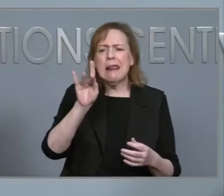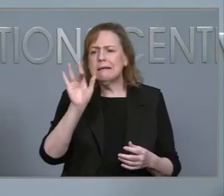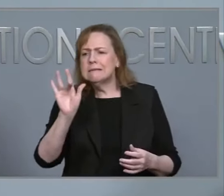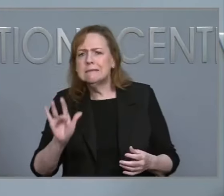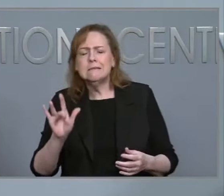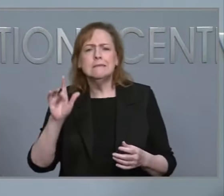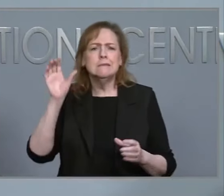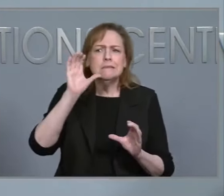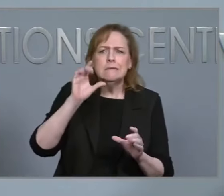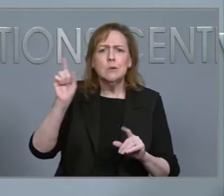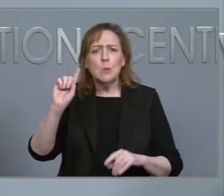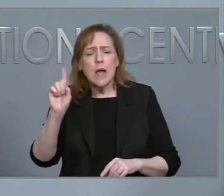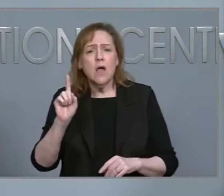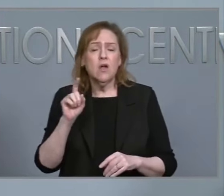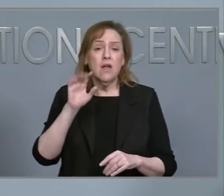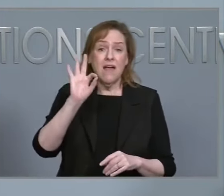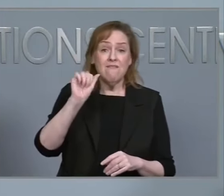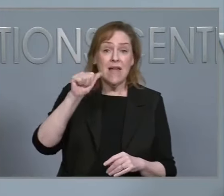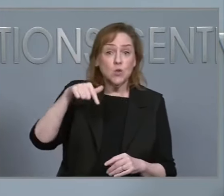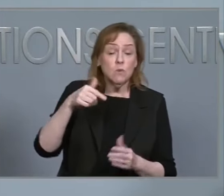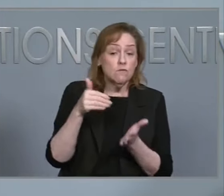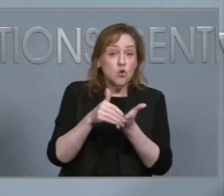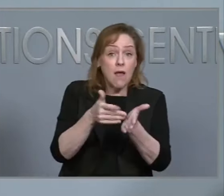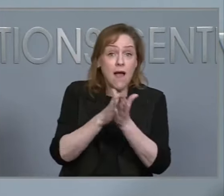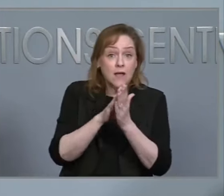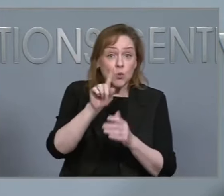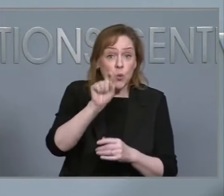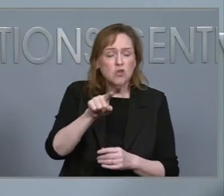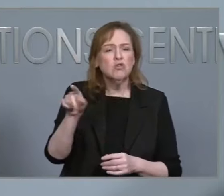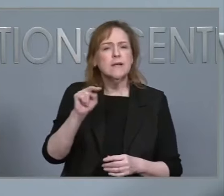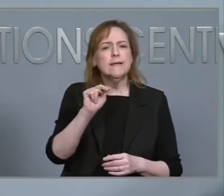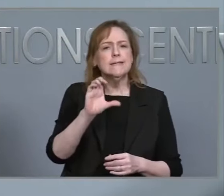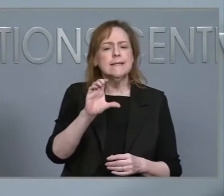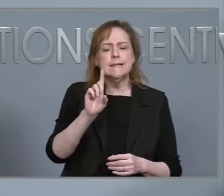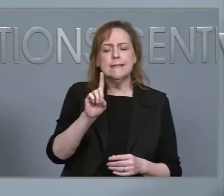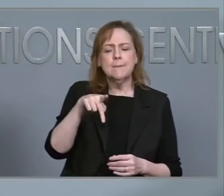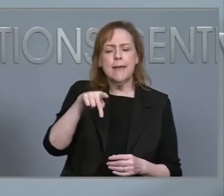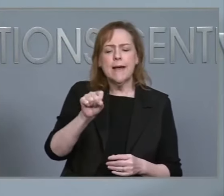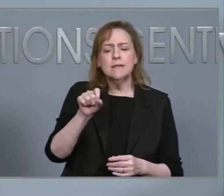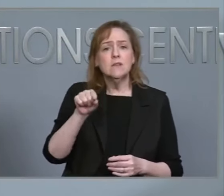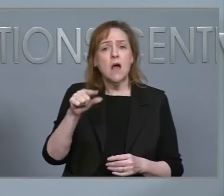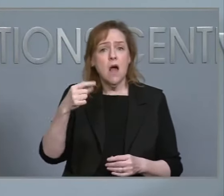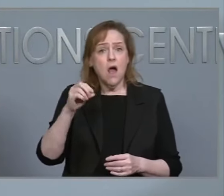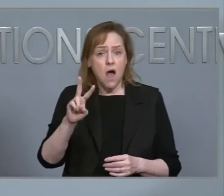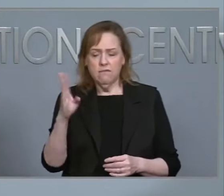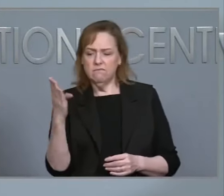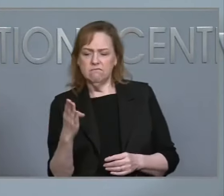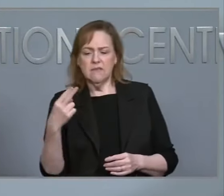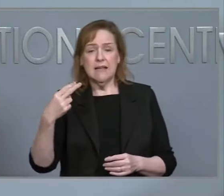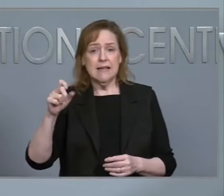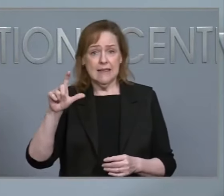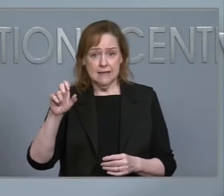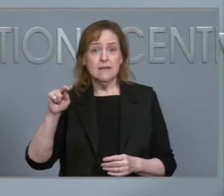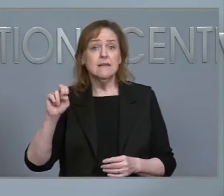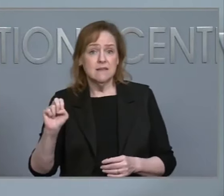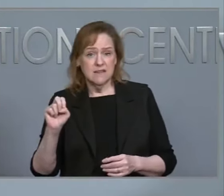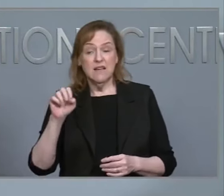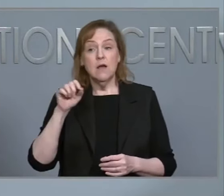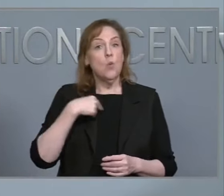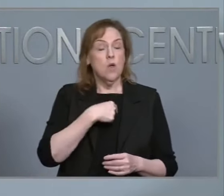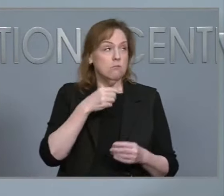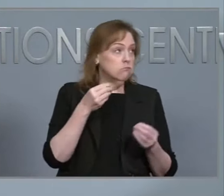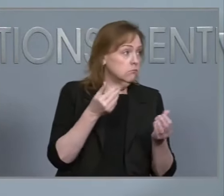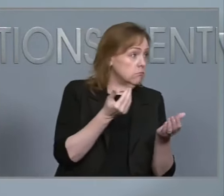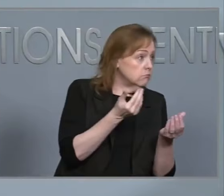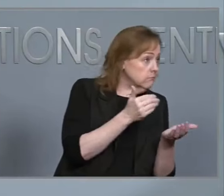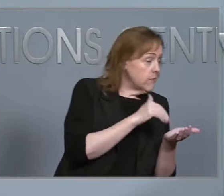please visit ncdps.gov backslash helene. This website will continue to be updated with additional resources